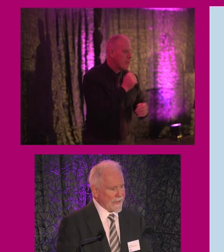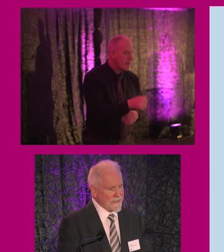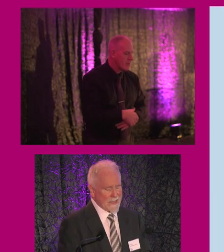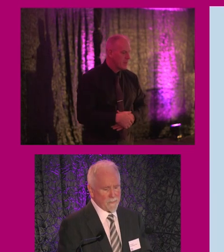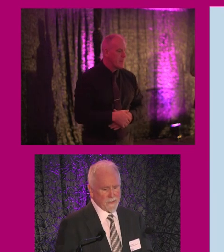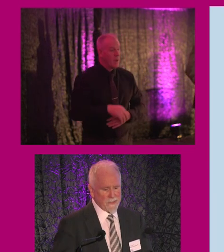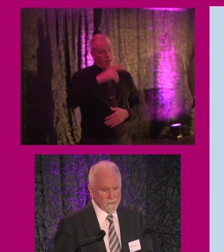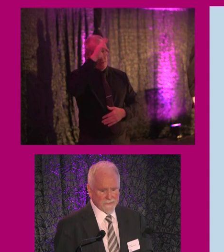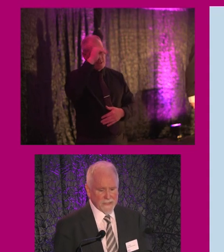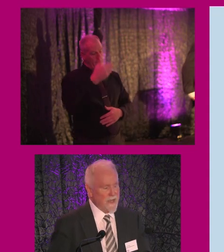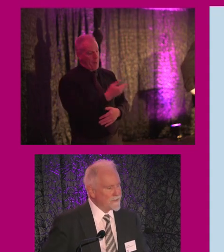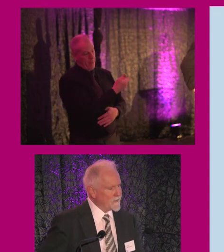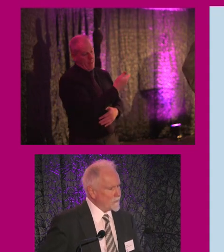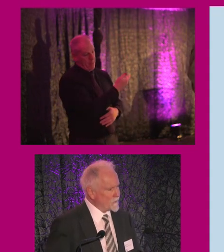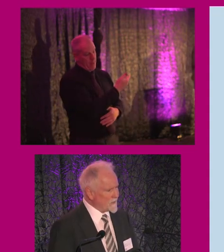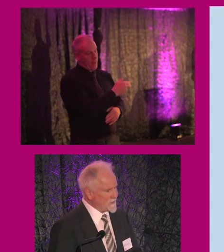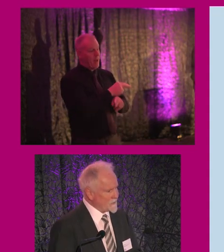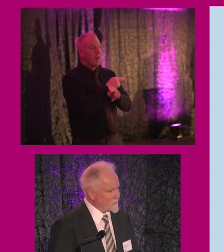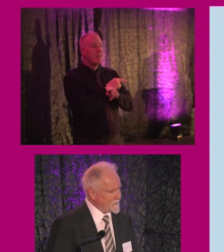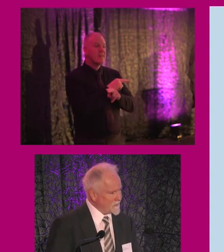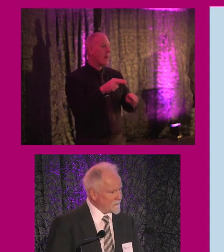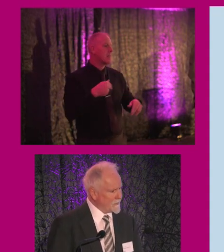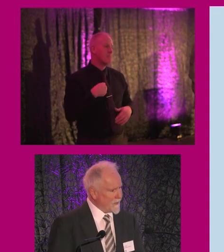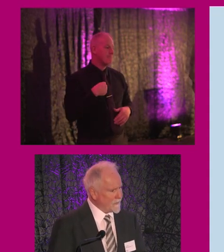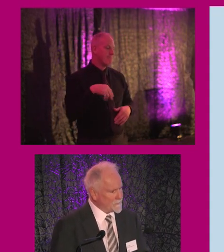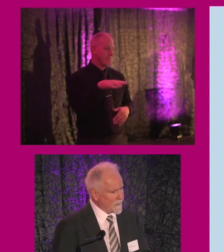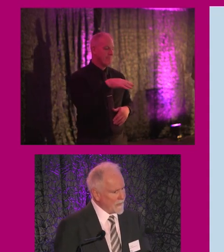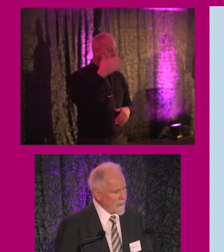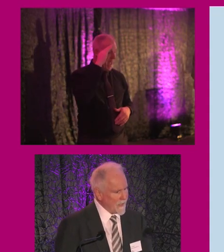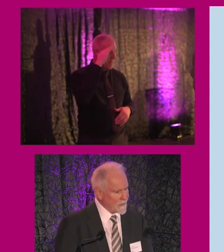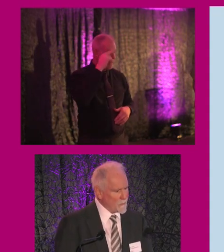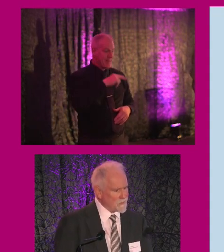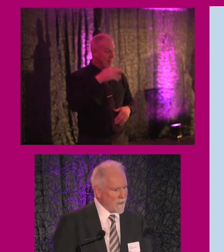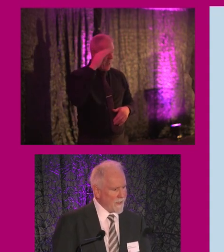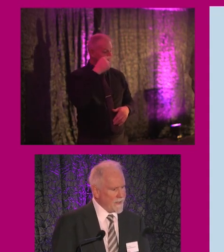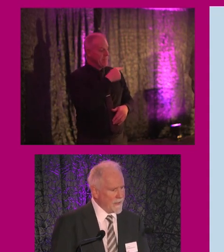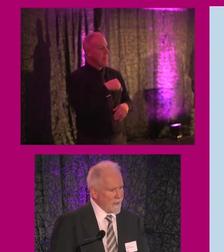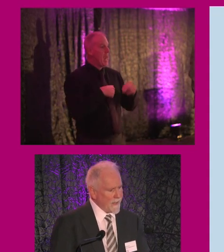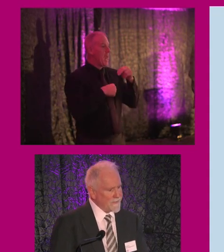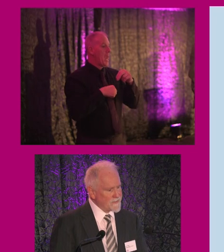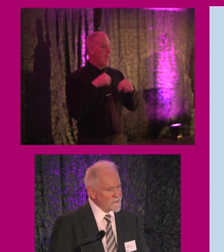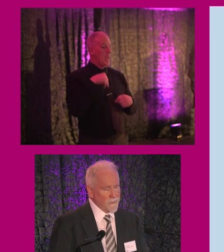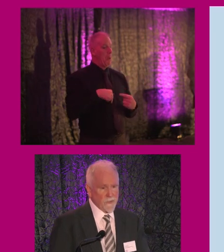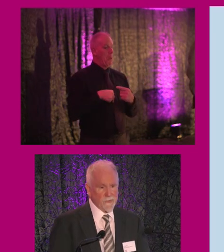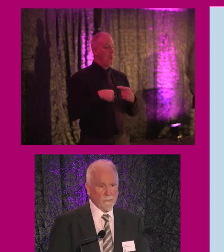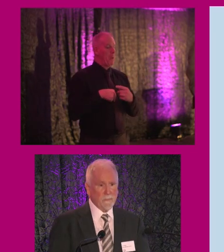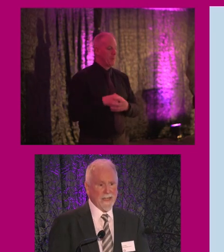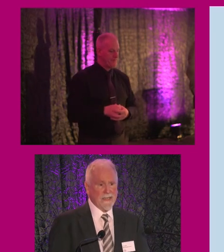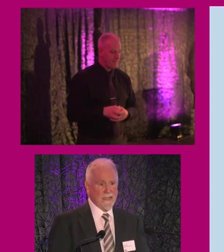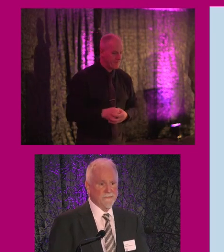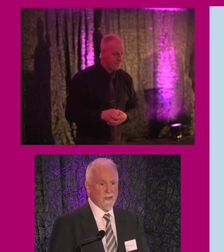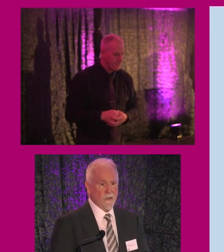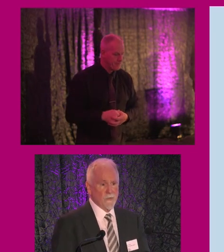an example here is not in our own constituency or in Ireland, but close by. And this is where you